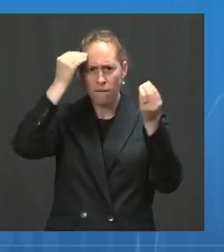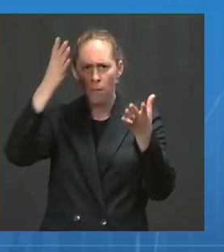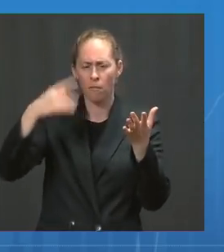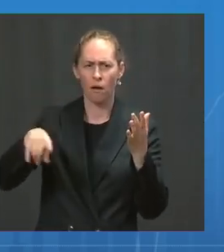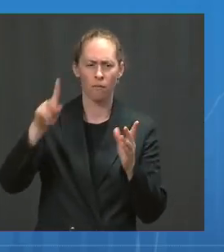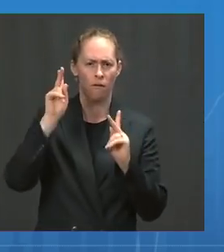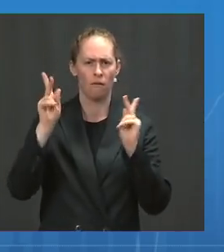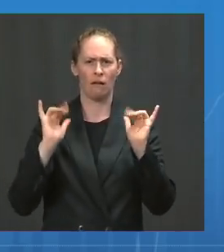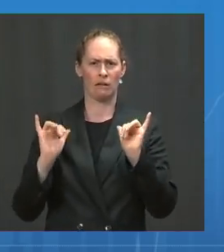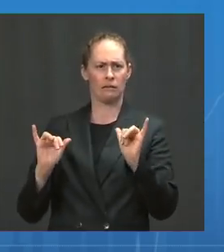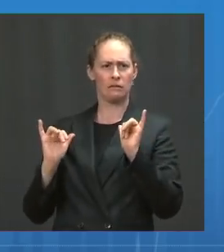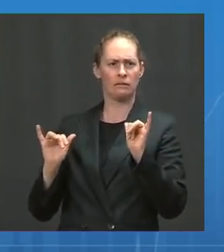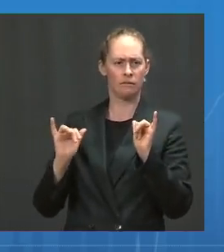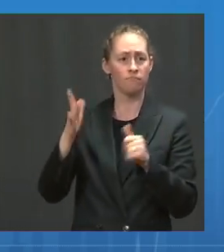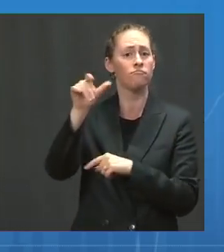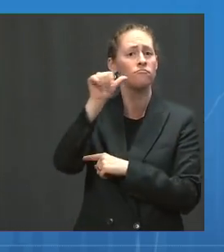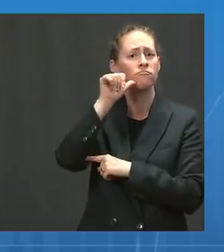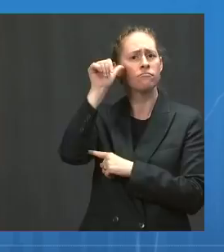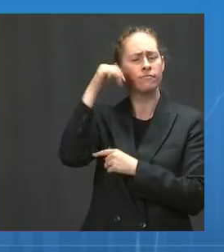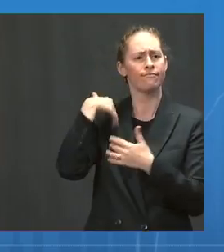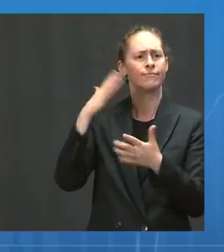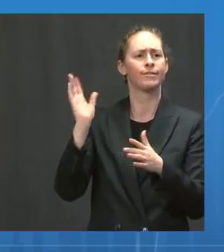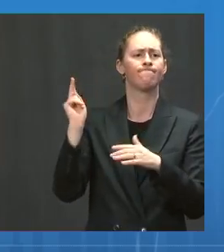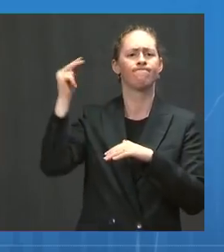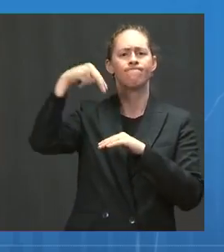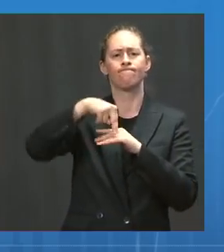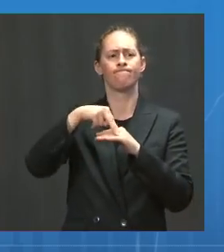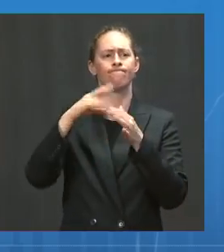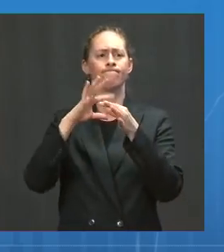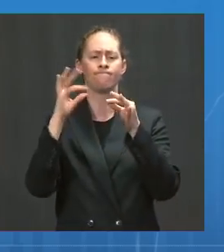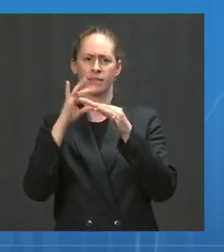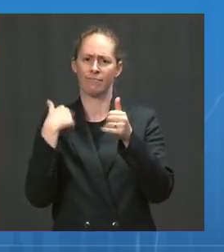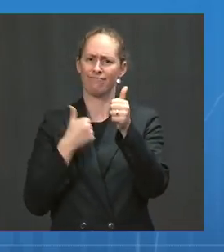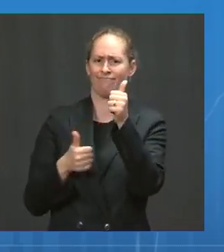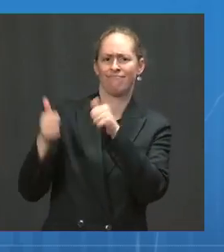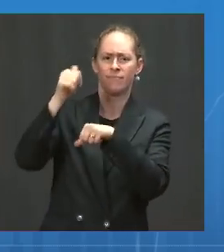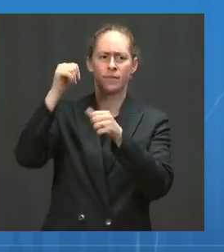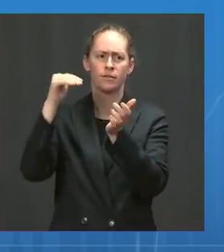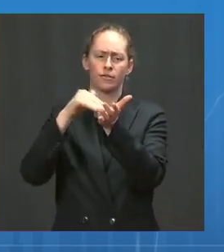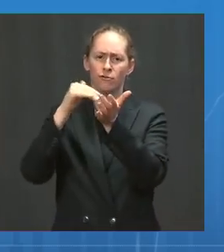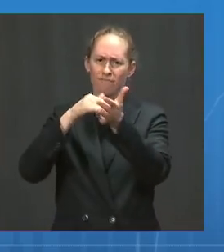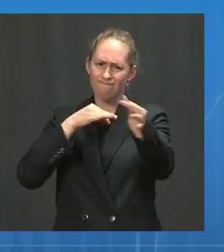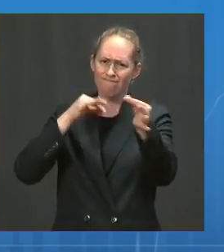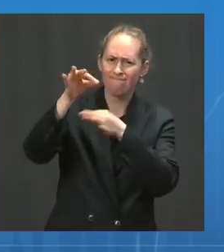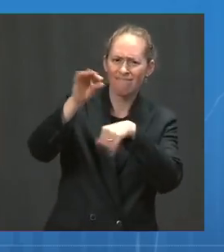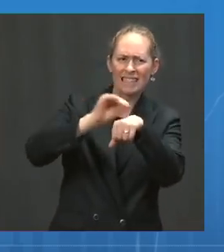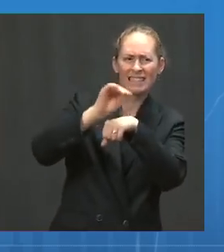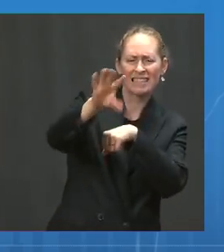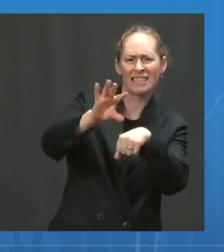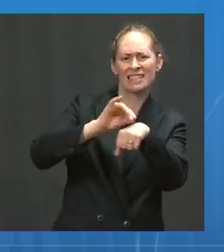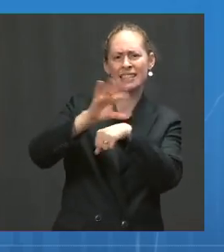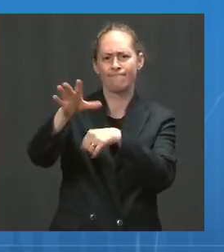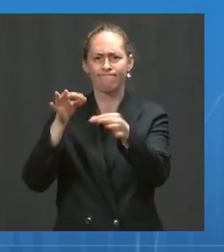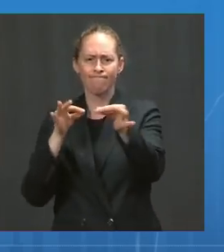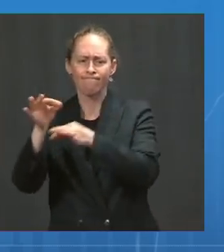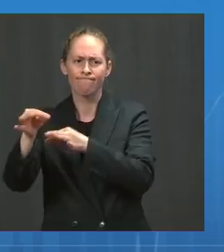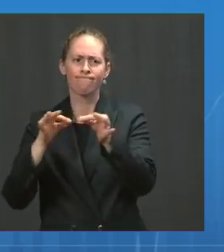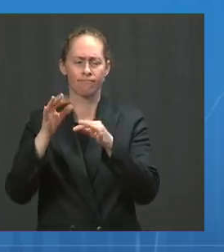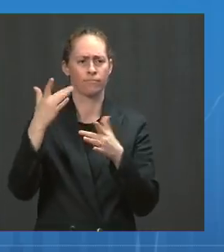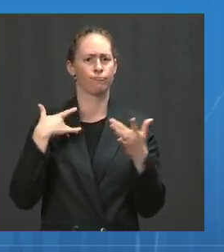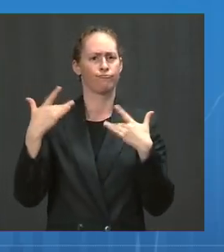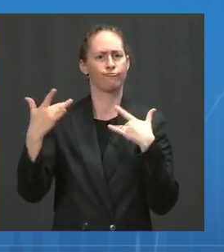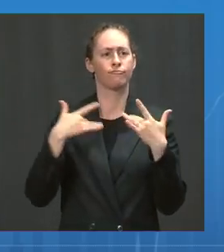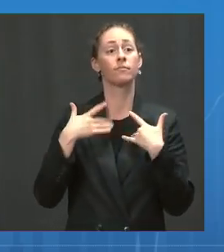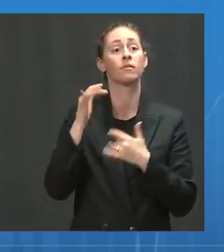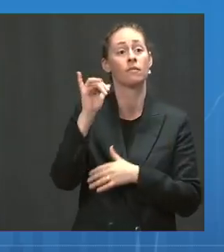Surgeon General's advisory on the dangers of health misinformation. Surgeon General advisories are reserved for urgent public health threats.